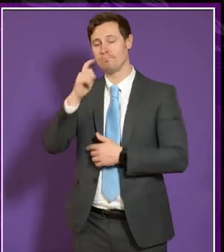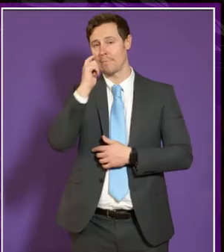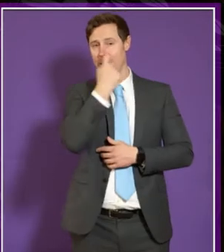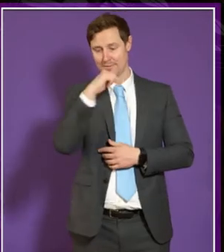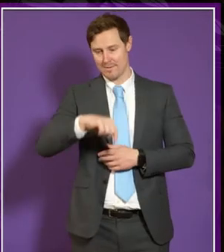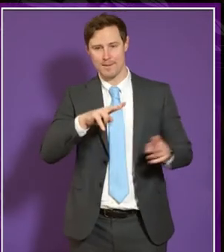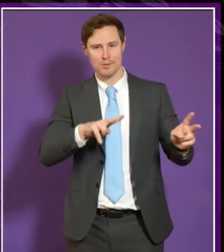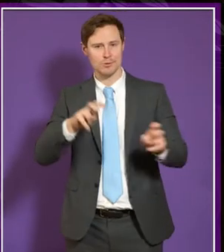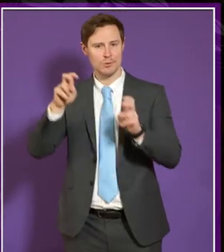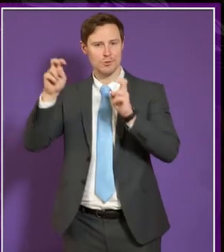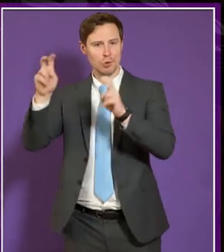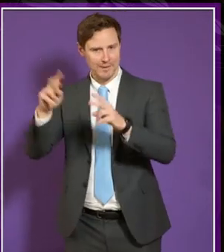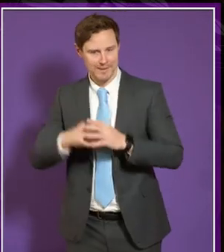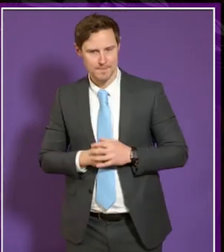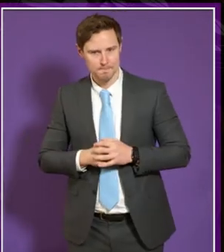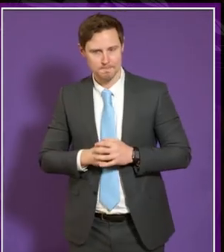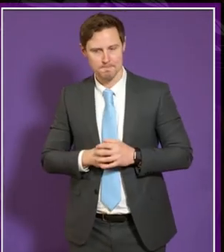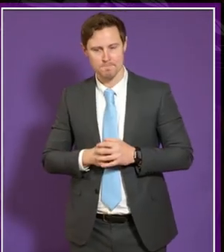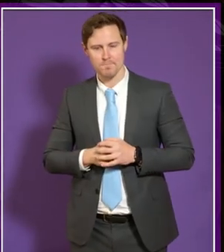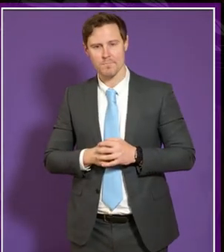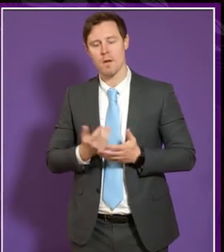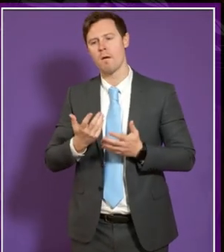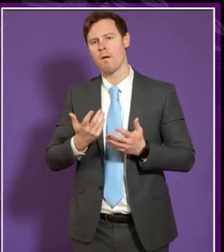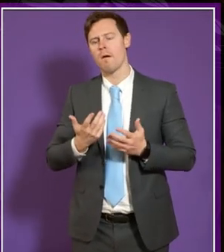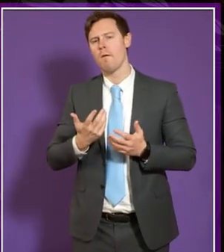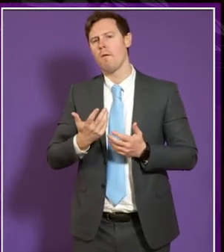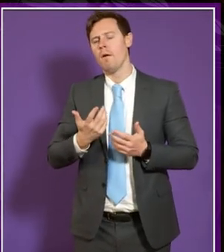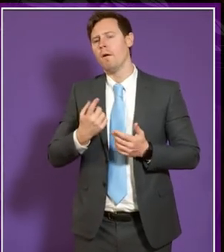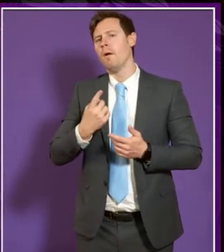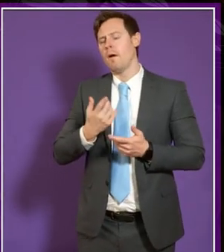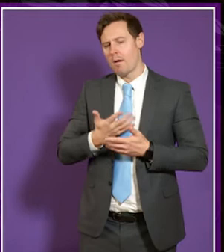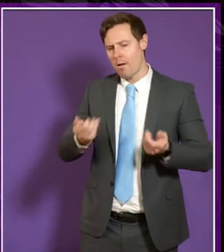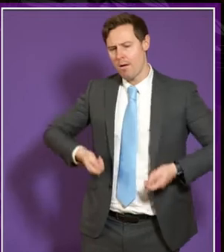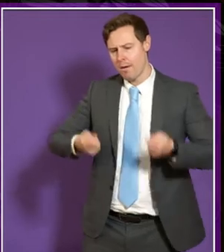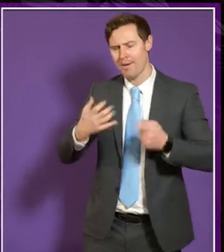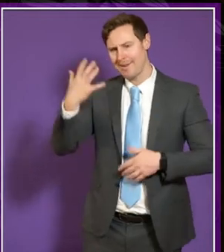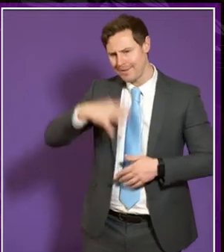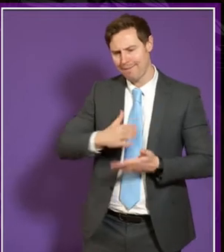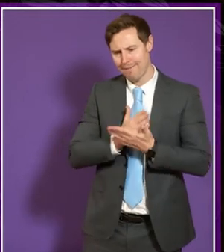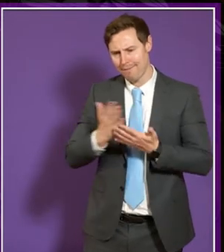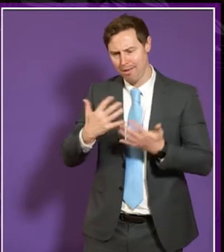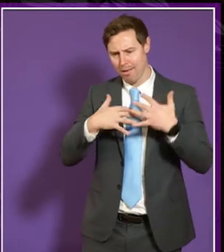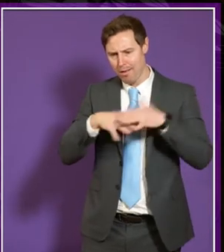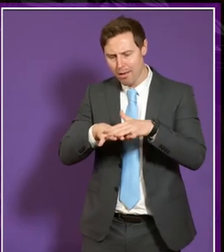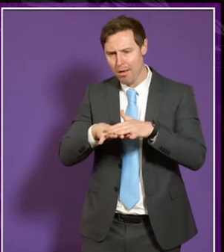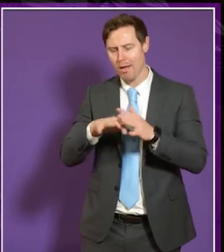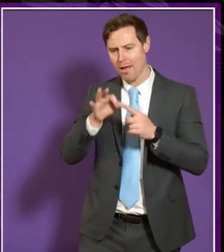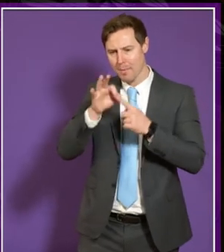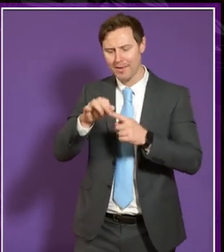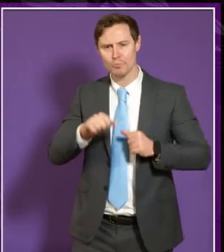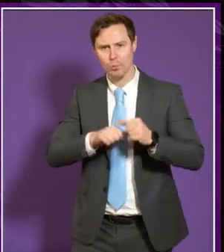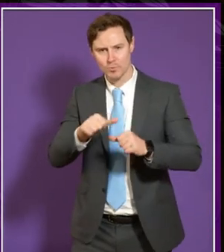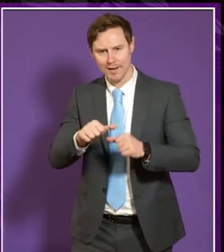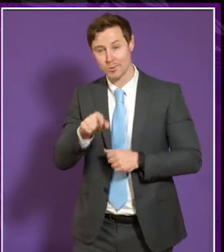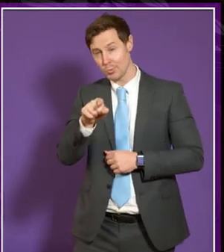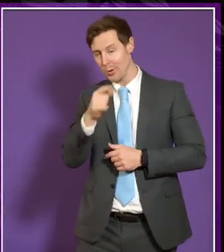a a certain number of people that said there needed to be greater transparency and how applications are processed and carl you touched on the